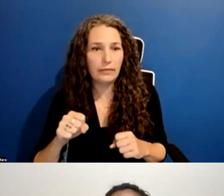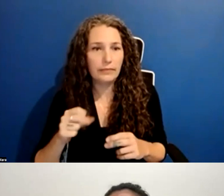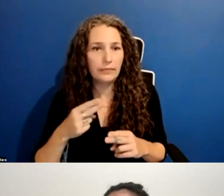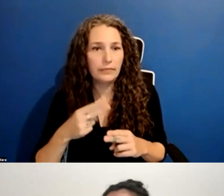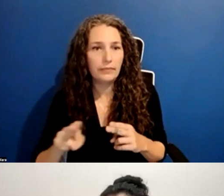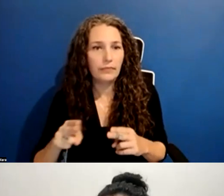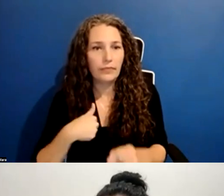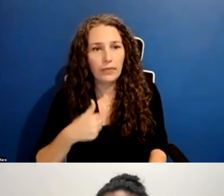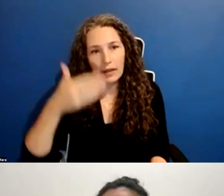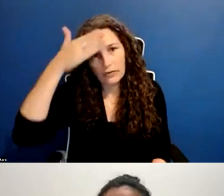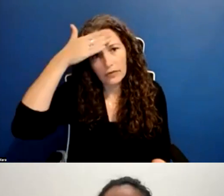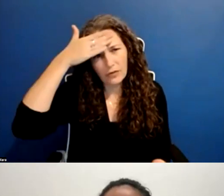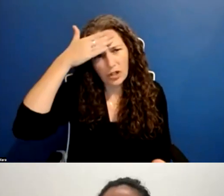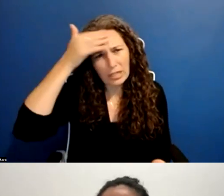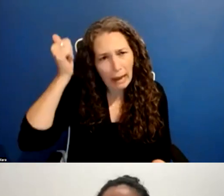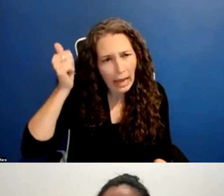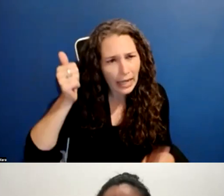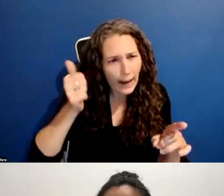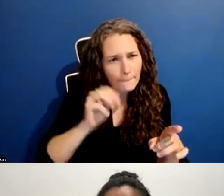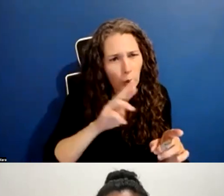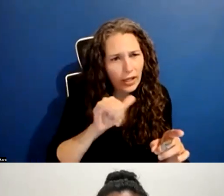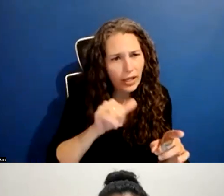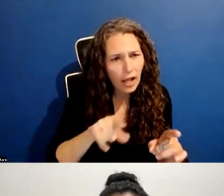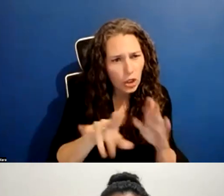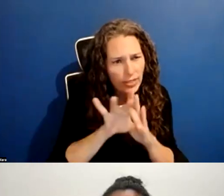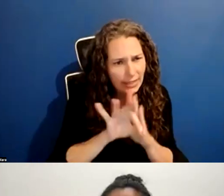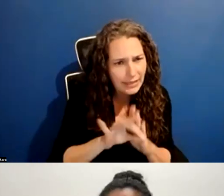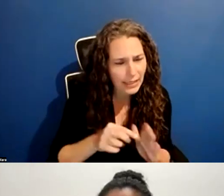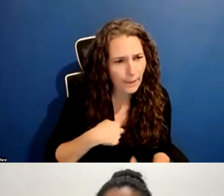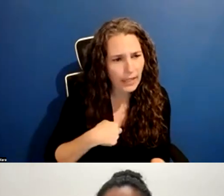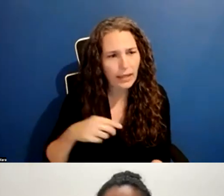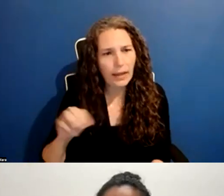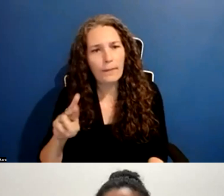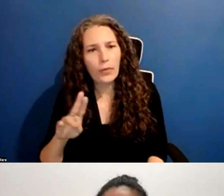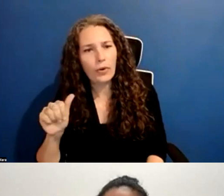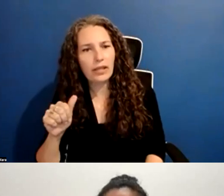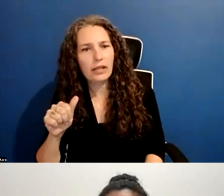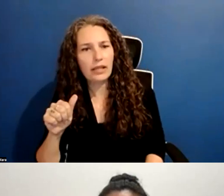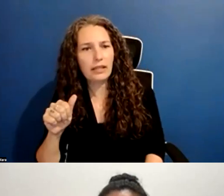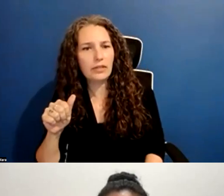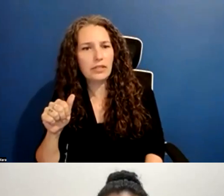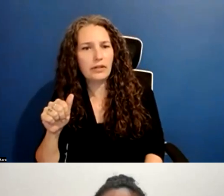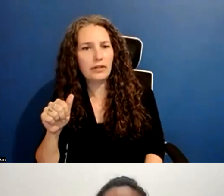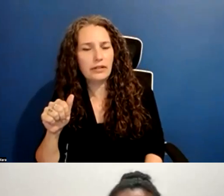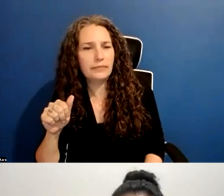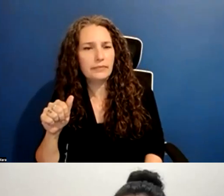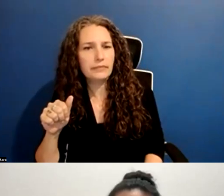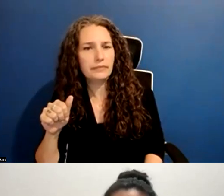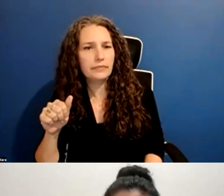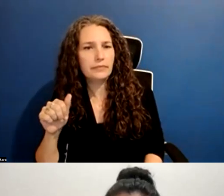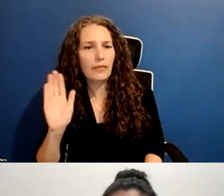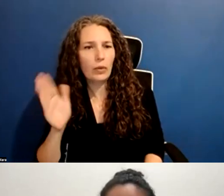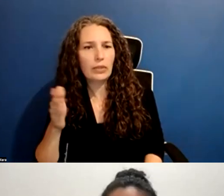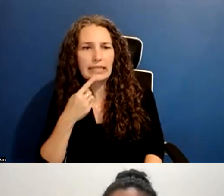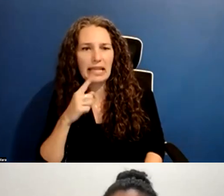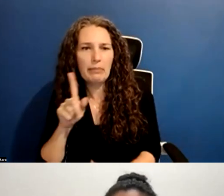and I will just say, uh, we're going to prioritize the questions that are more applicable to everyone. We can't as much answer the questions that